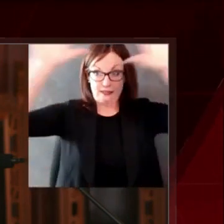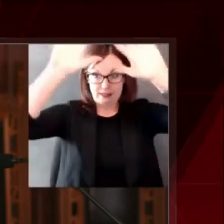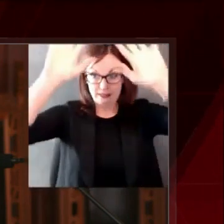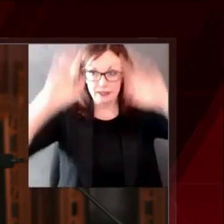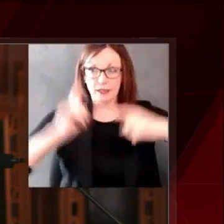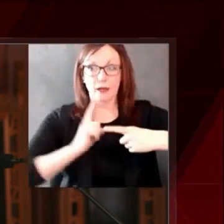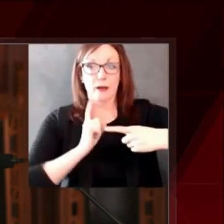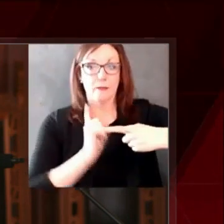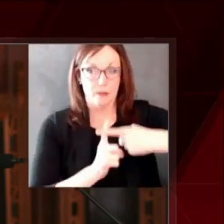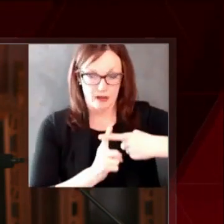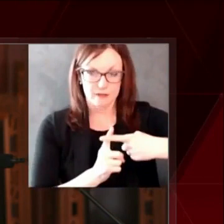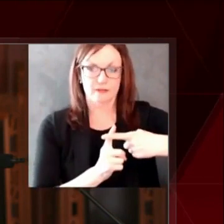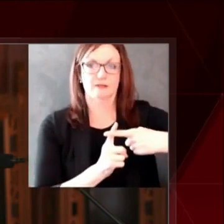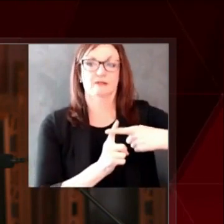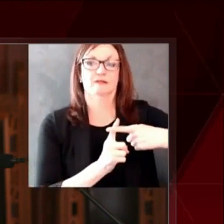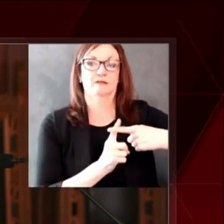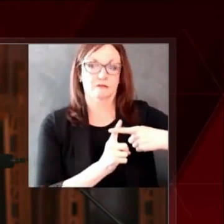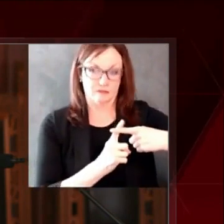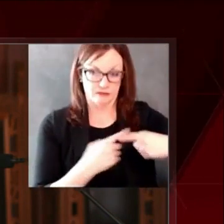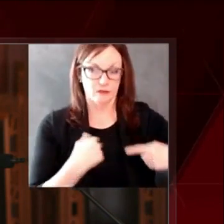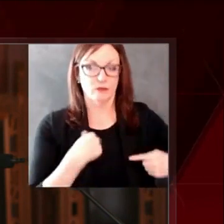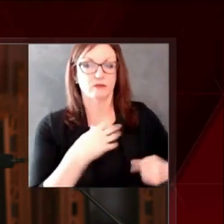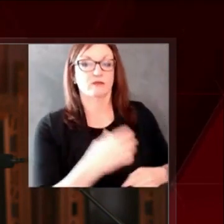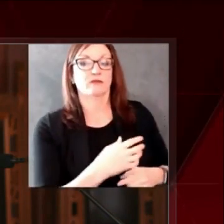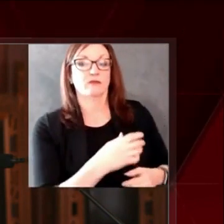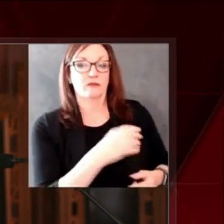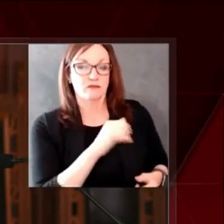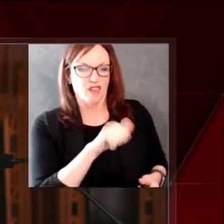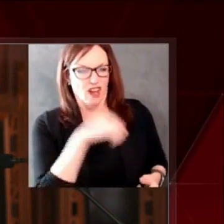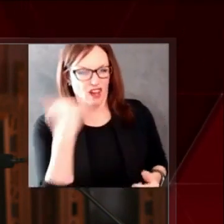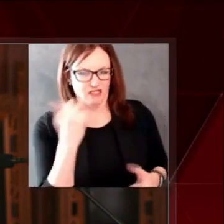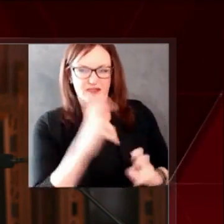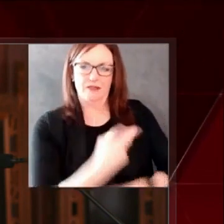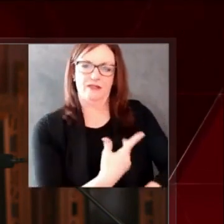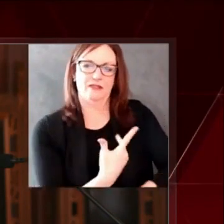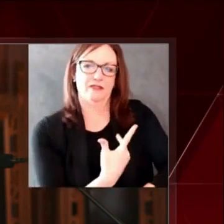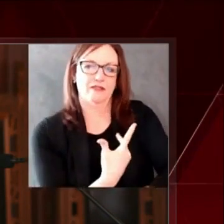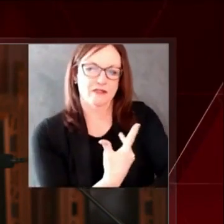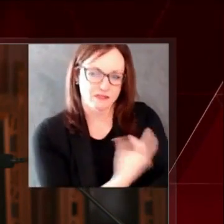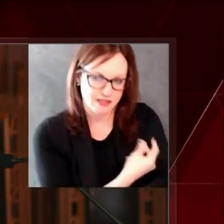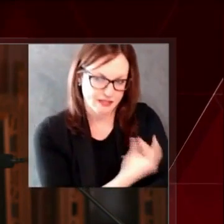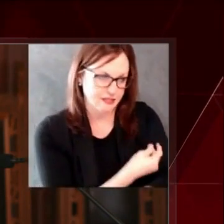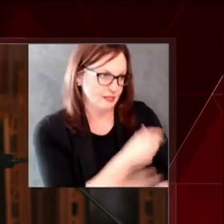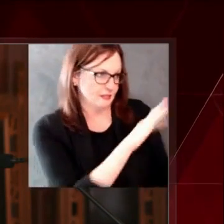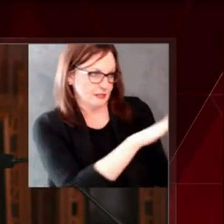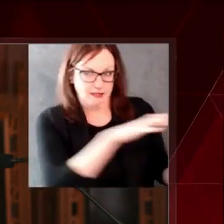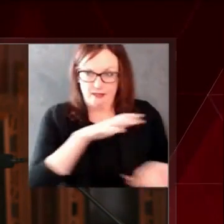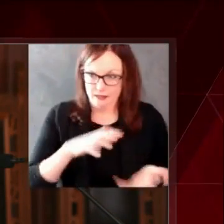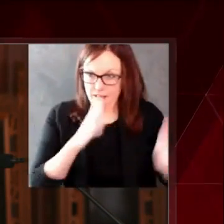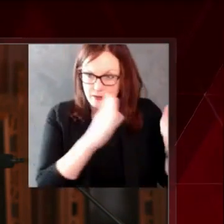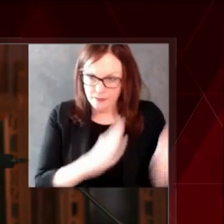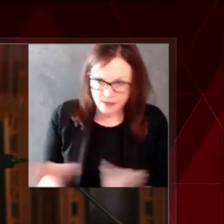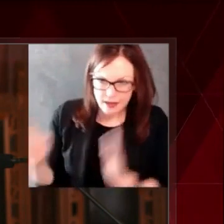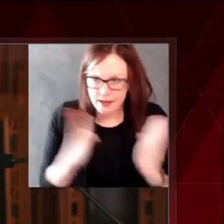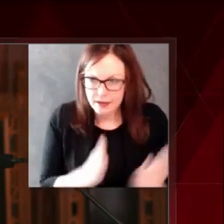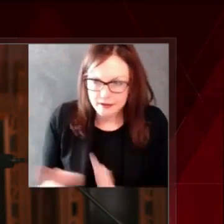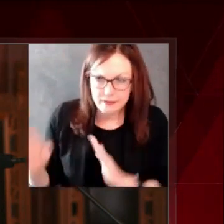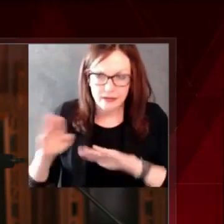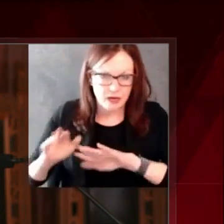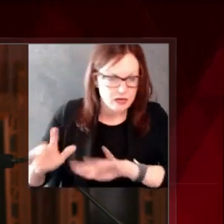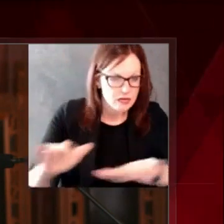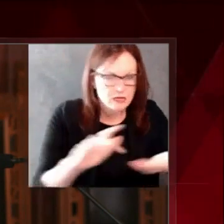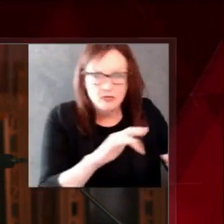Being focused on the nuts and bolts of the logistics and distribution, I didn't really think about how much relief and excitement we'd all feel